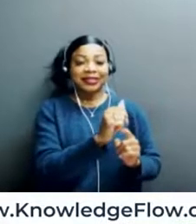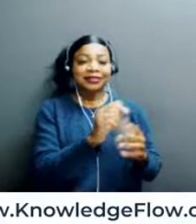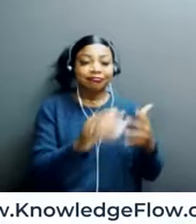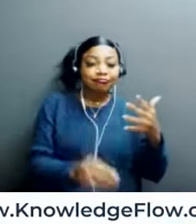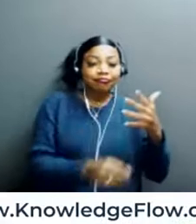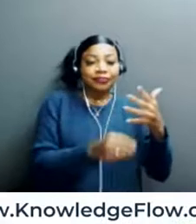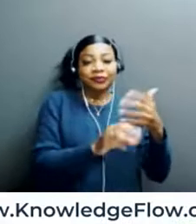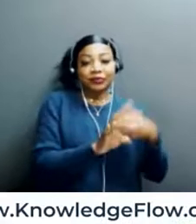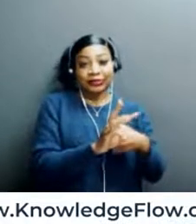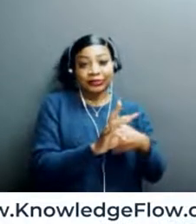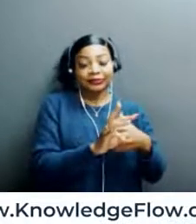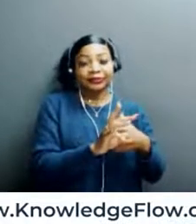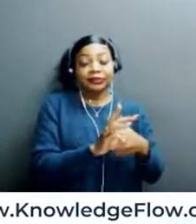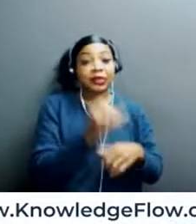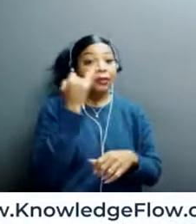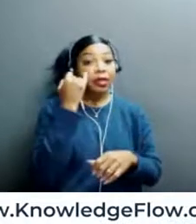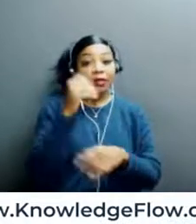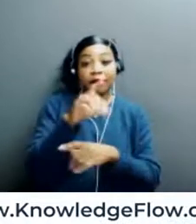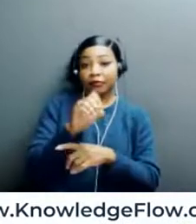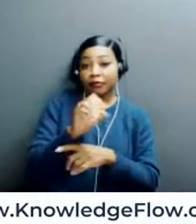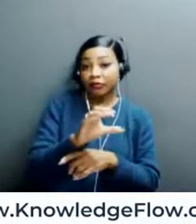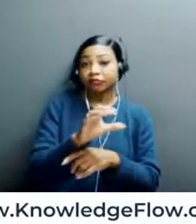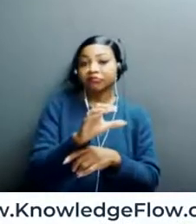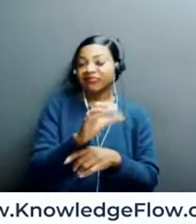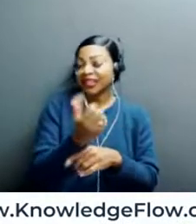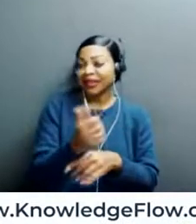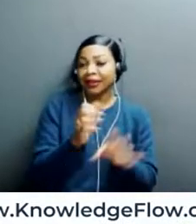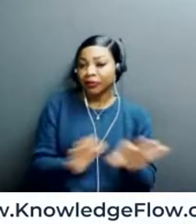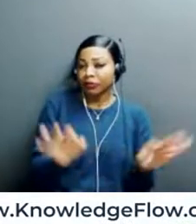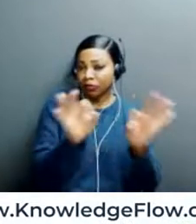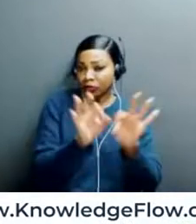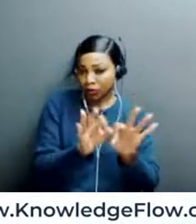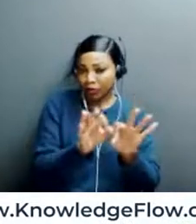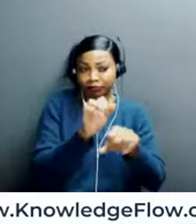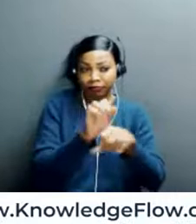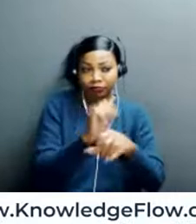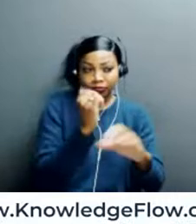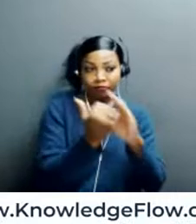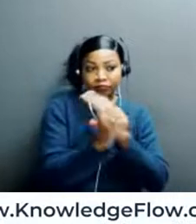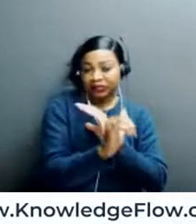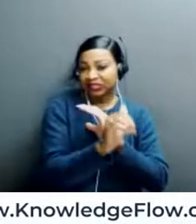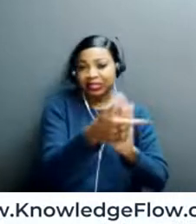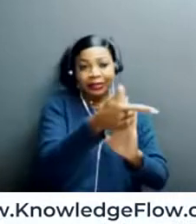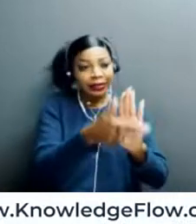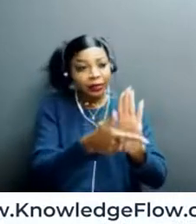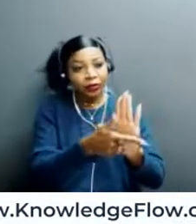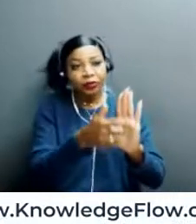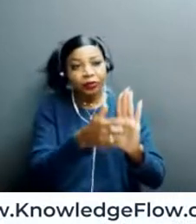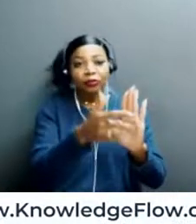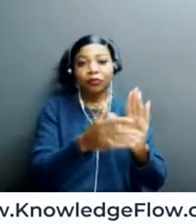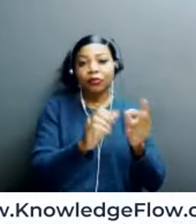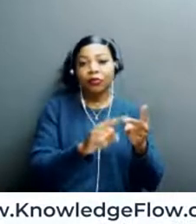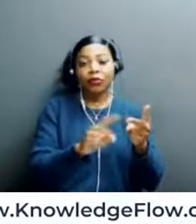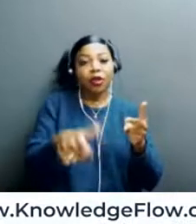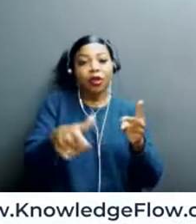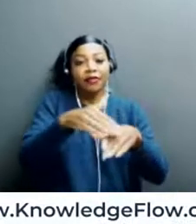recommendations. But when you're sending important documents to a legal or another advisor, you want to make sure that